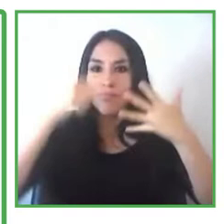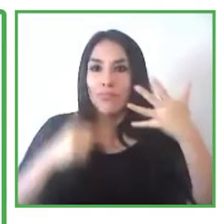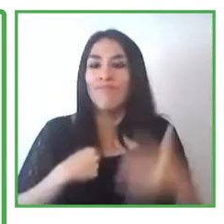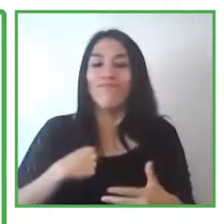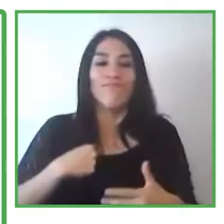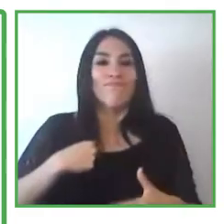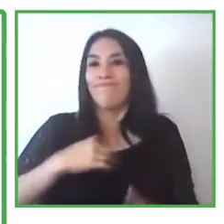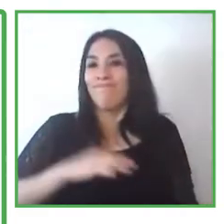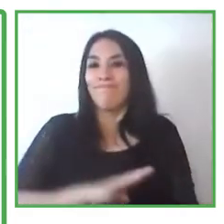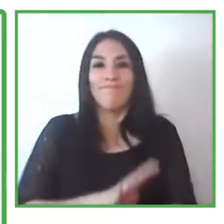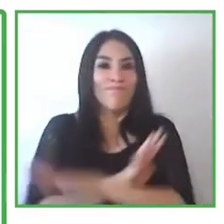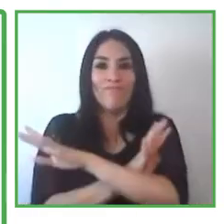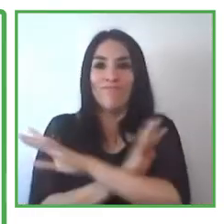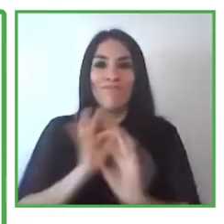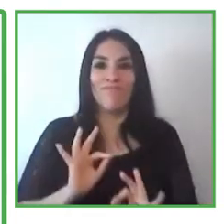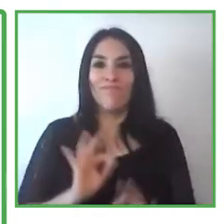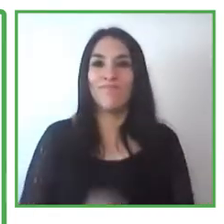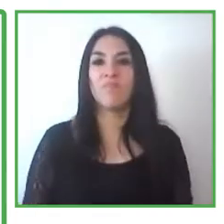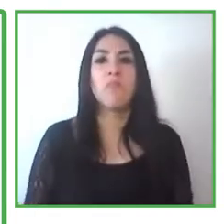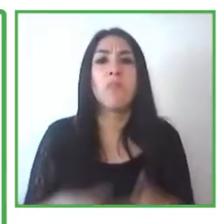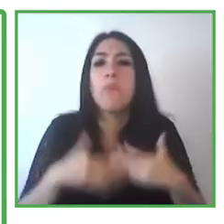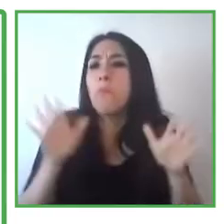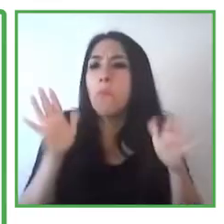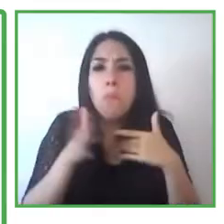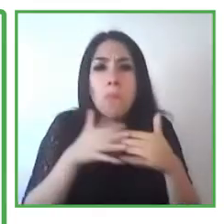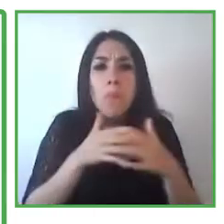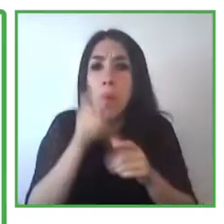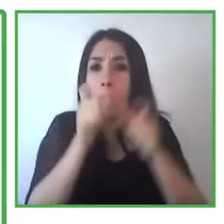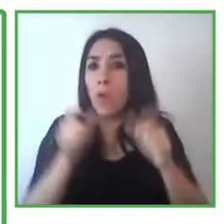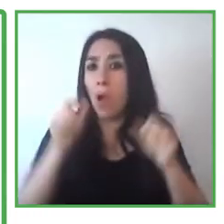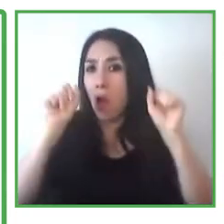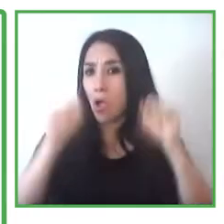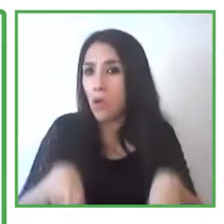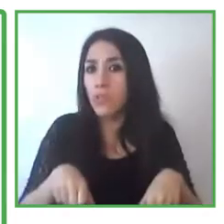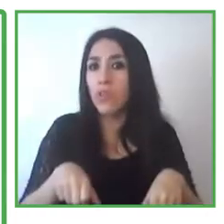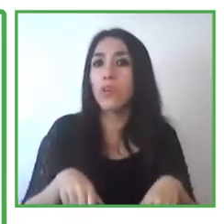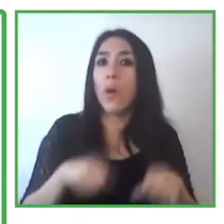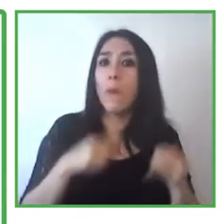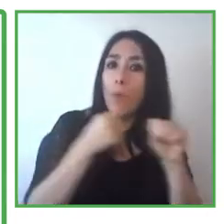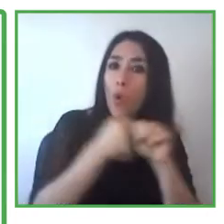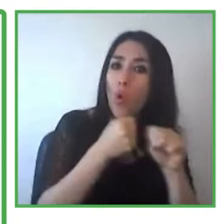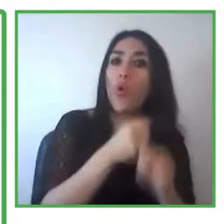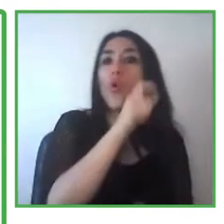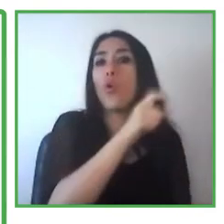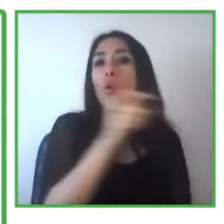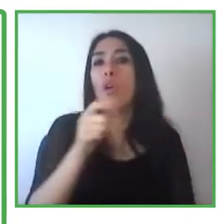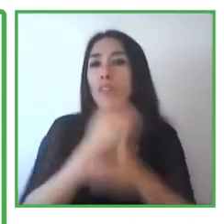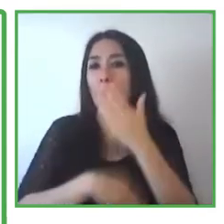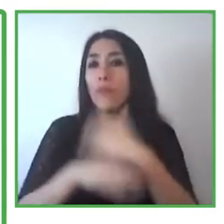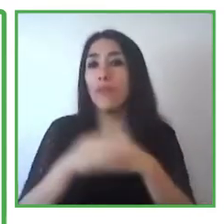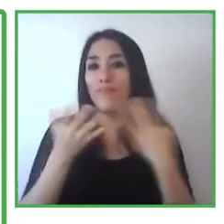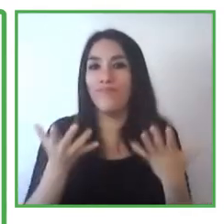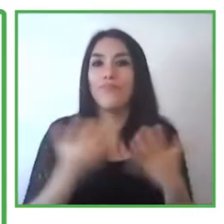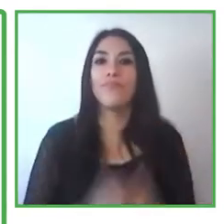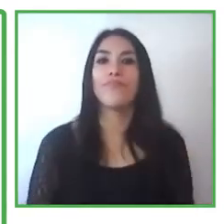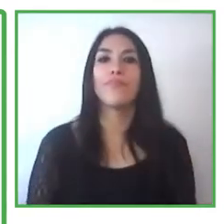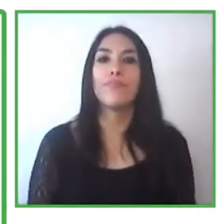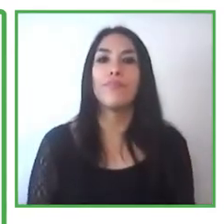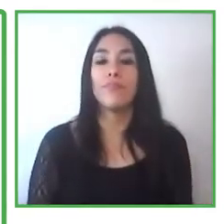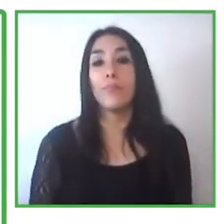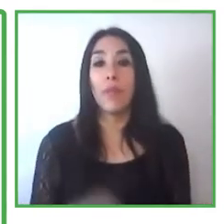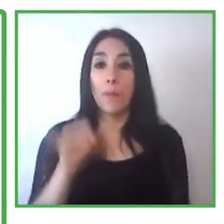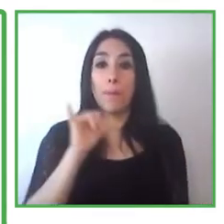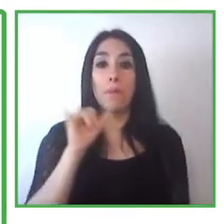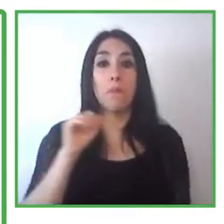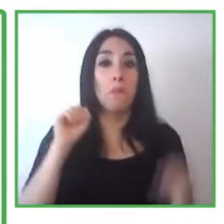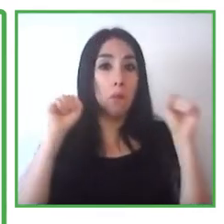related rights such as any other worker in this country and of course with